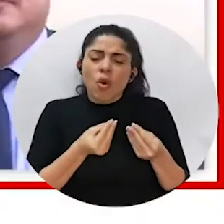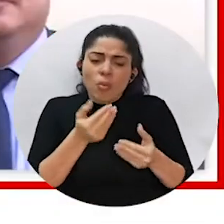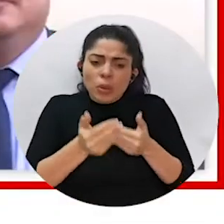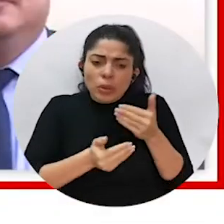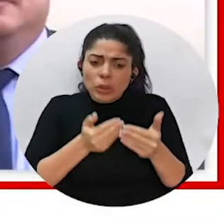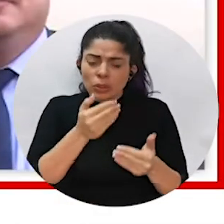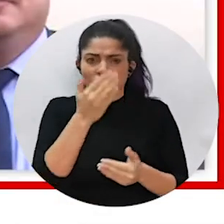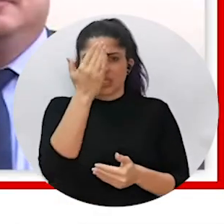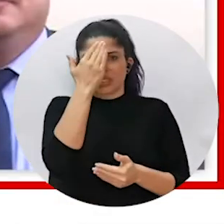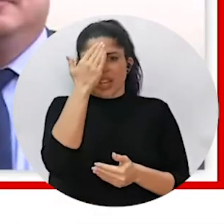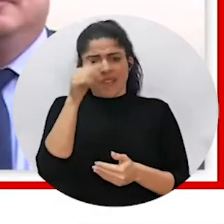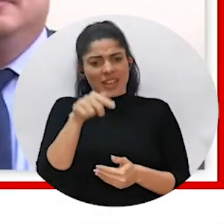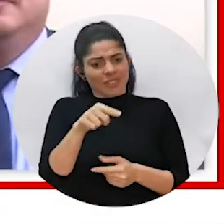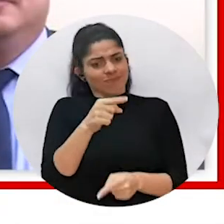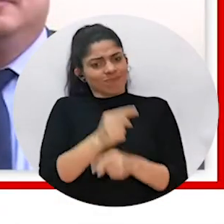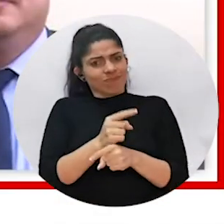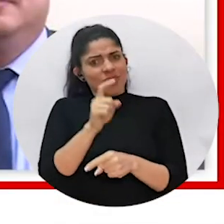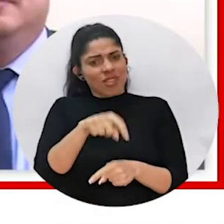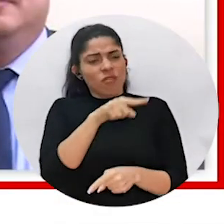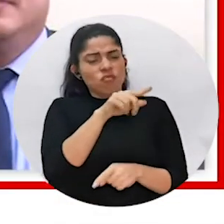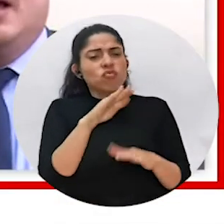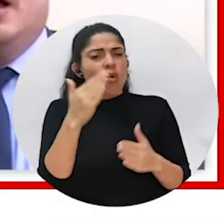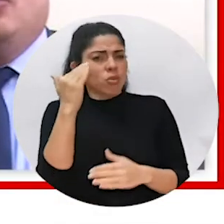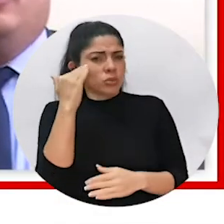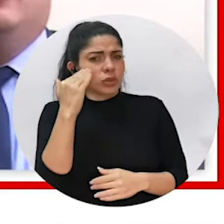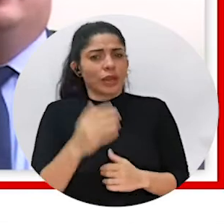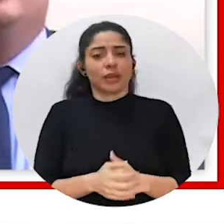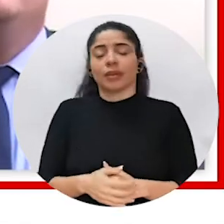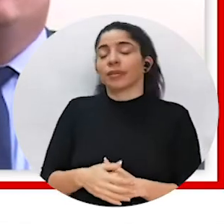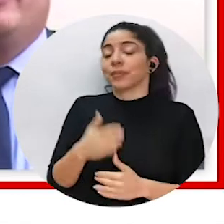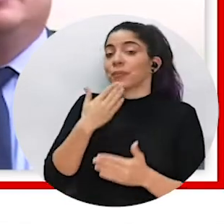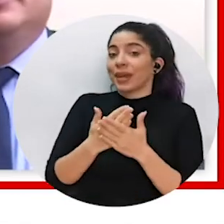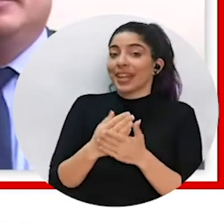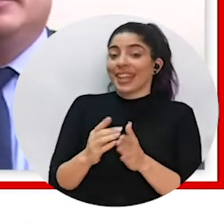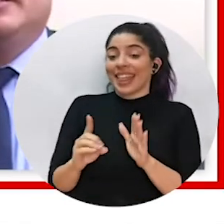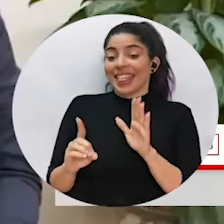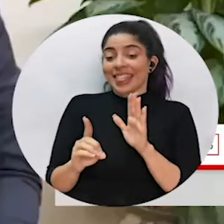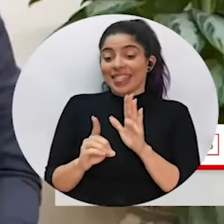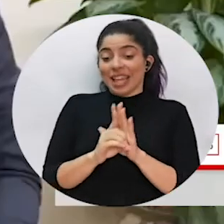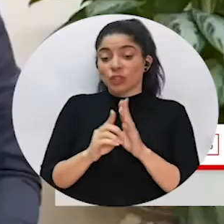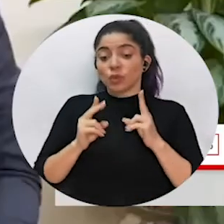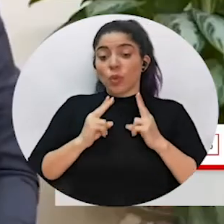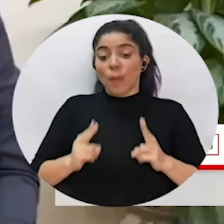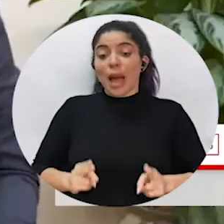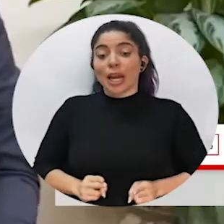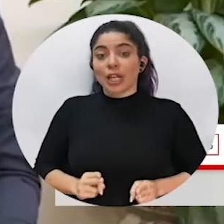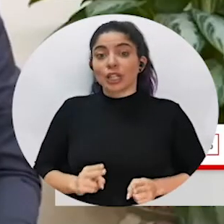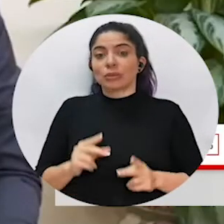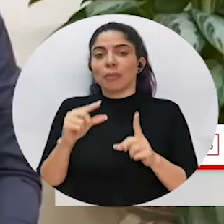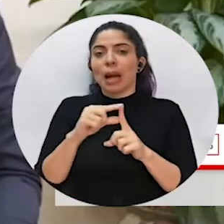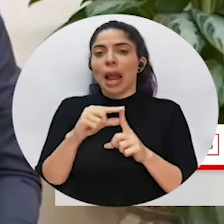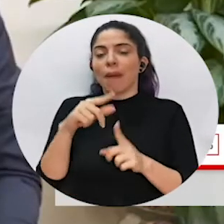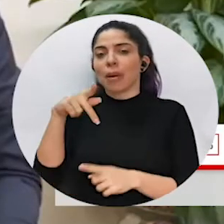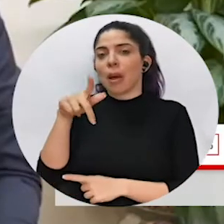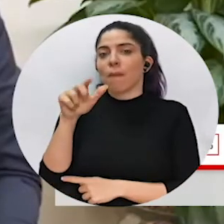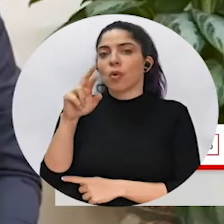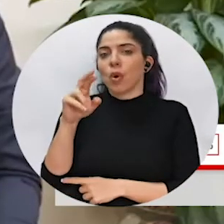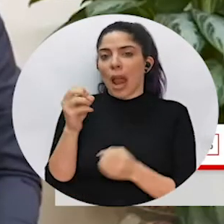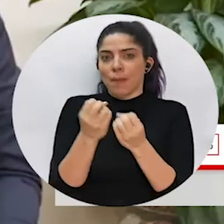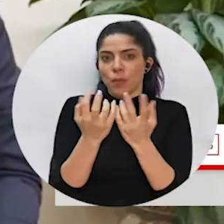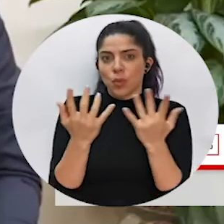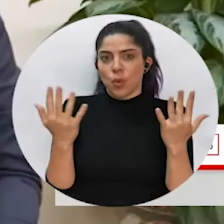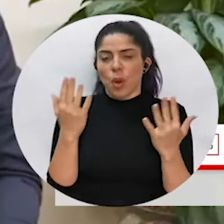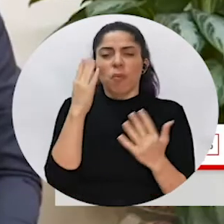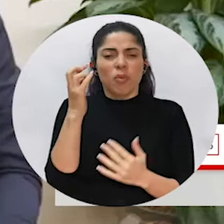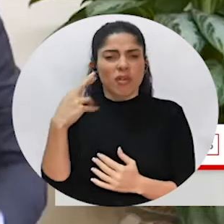How did you make the case that this was the right thing to do? Well, human rights is written in plural, and there's a